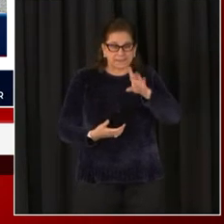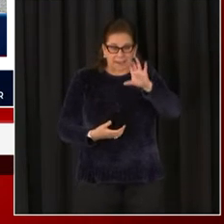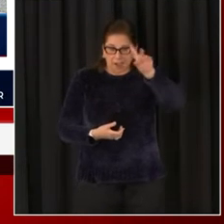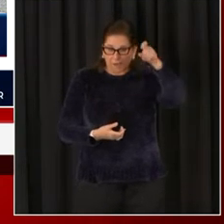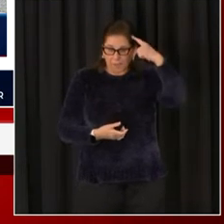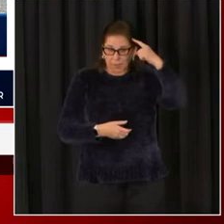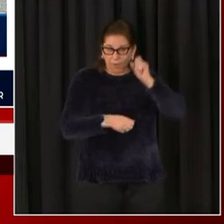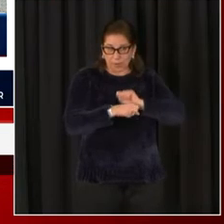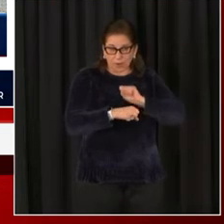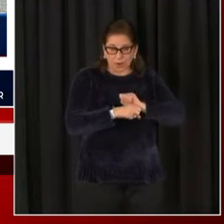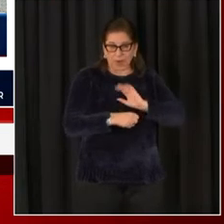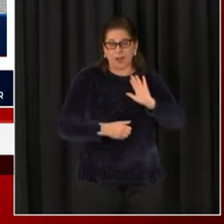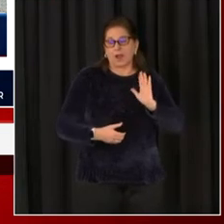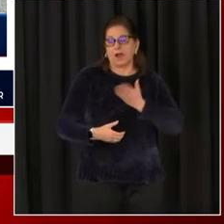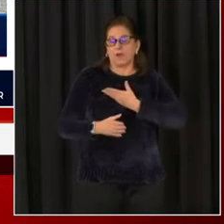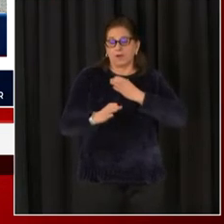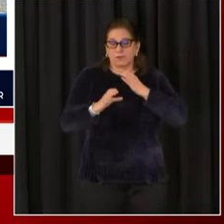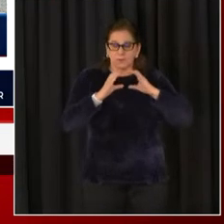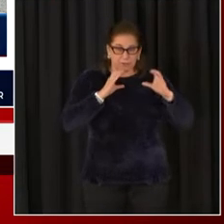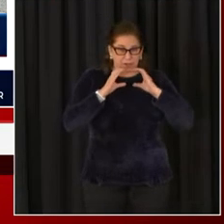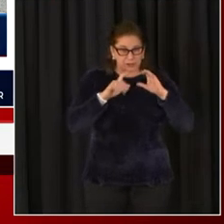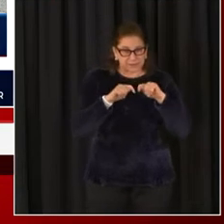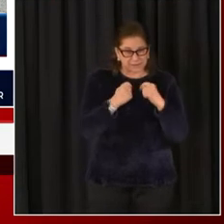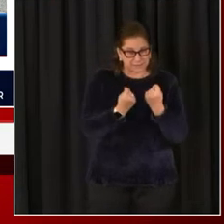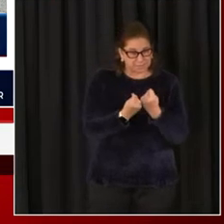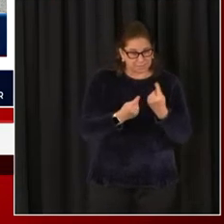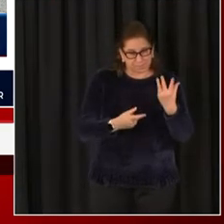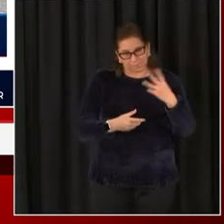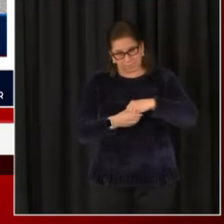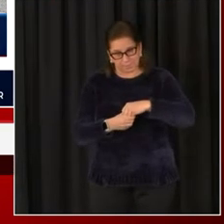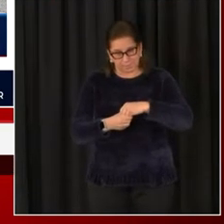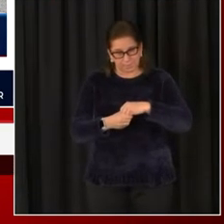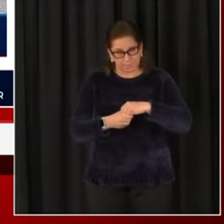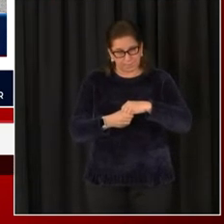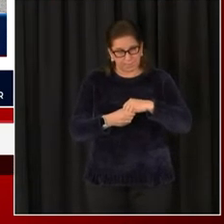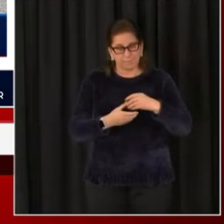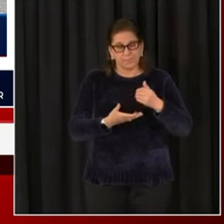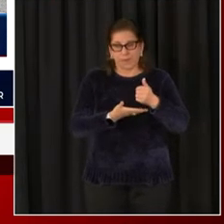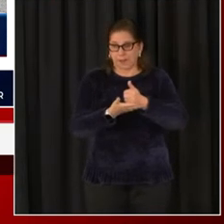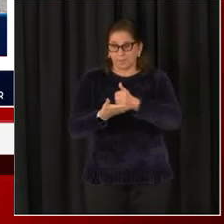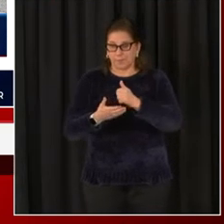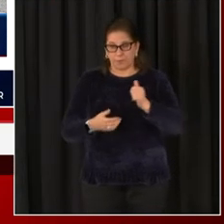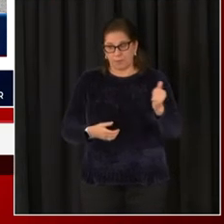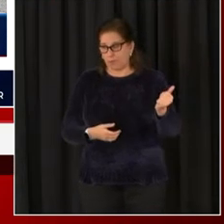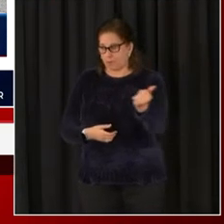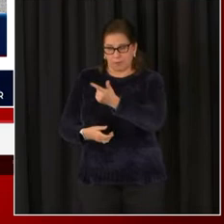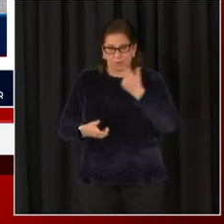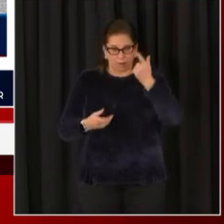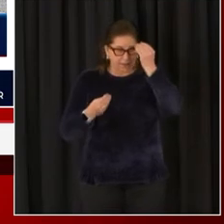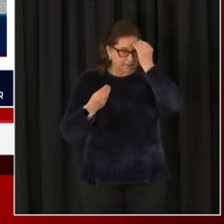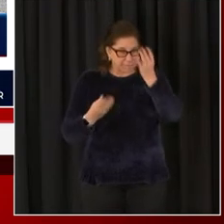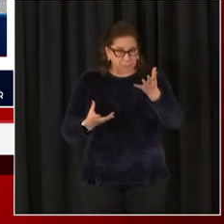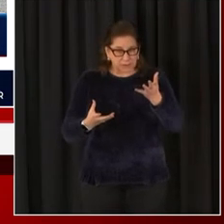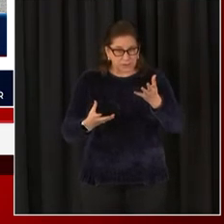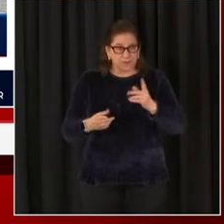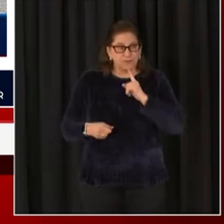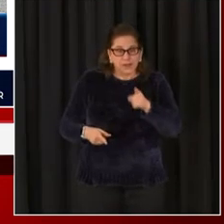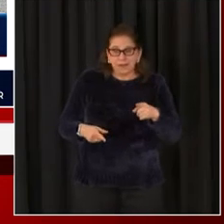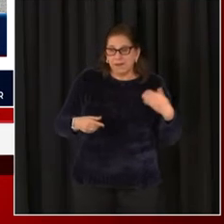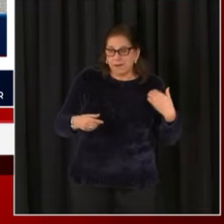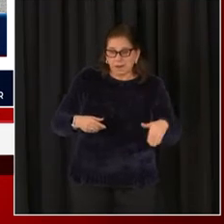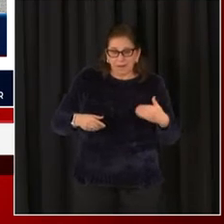who is helping keep people posted as well, I want to thank you for that. There are many, many public servants